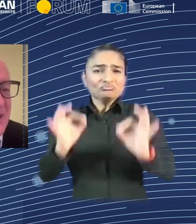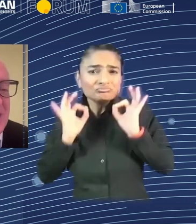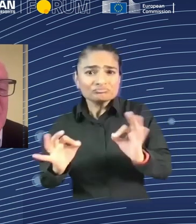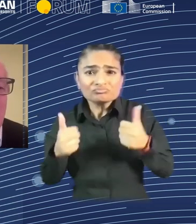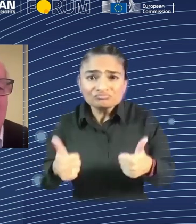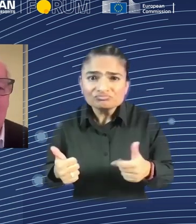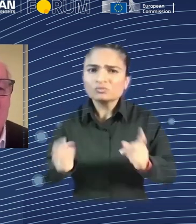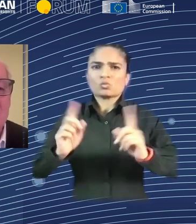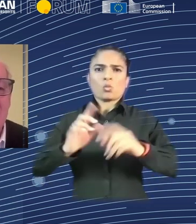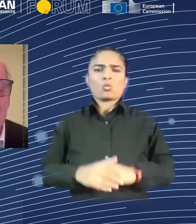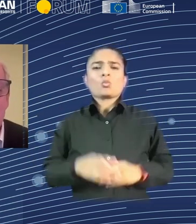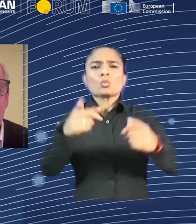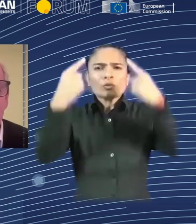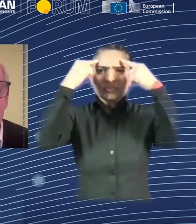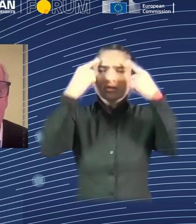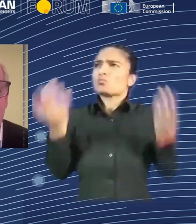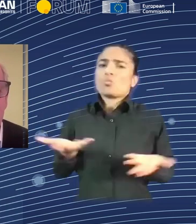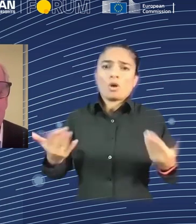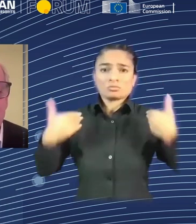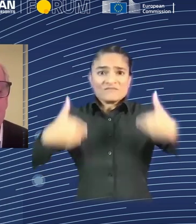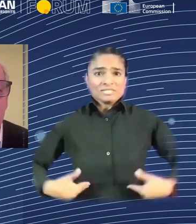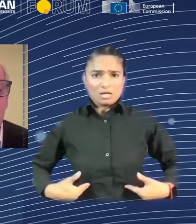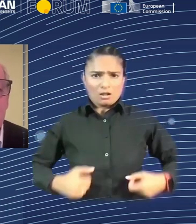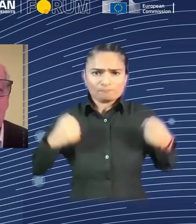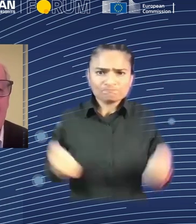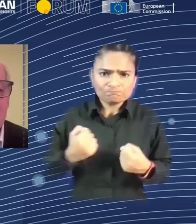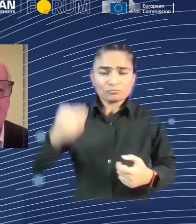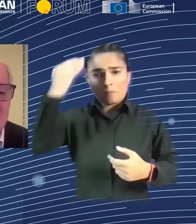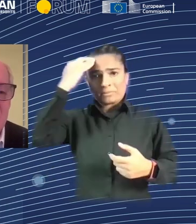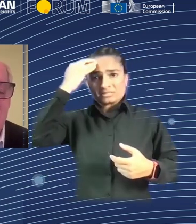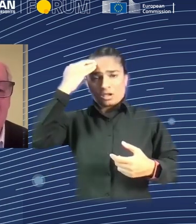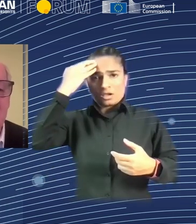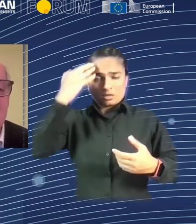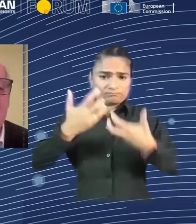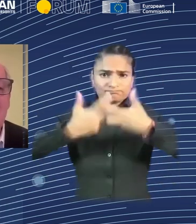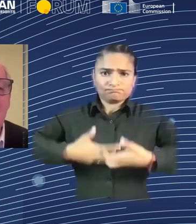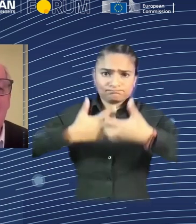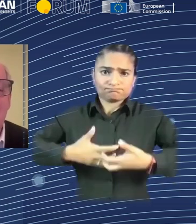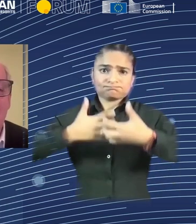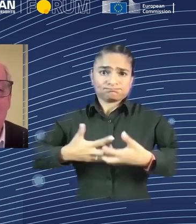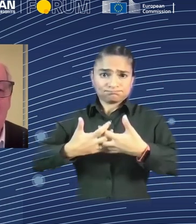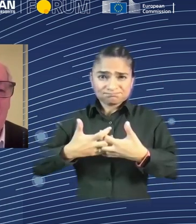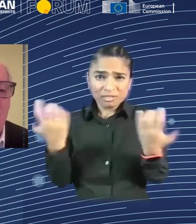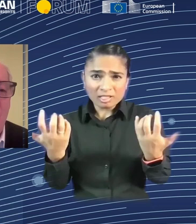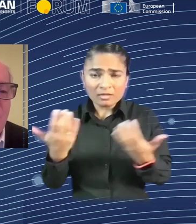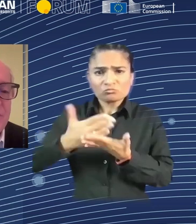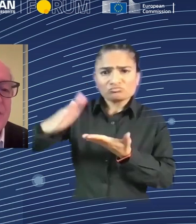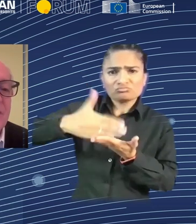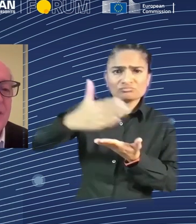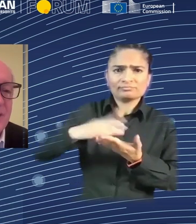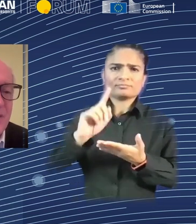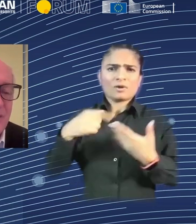because we know what it's like to be a human being. We have direct experience of